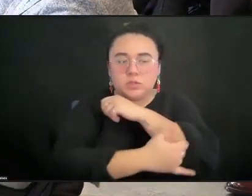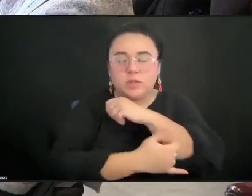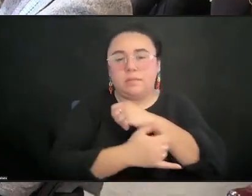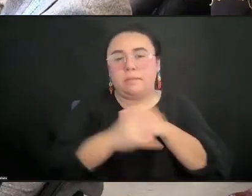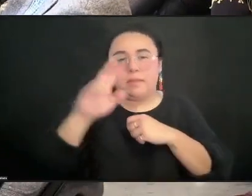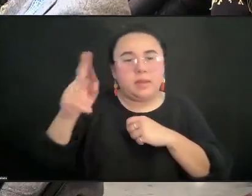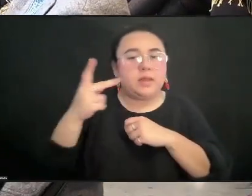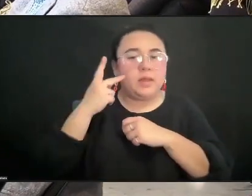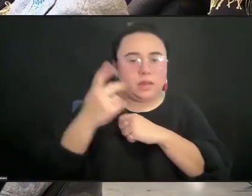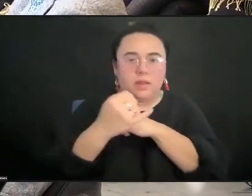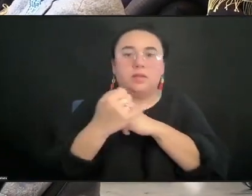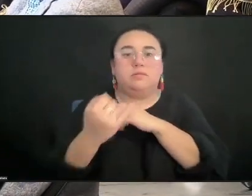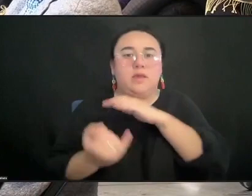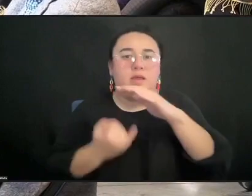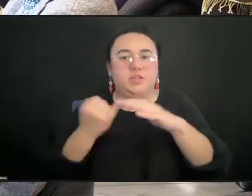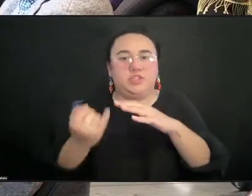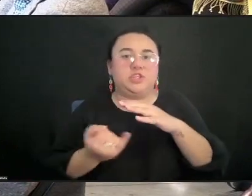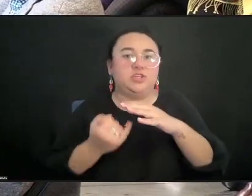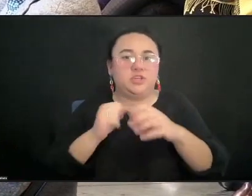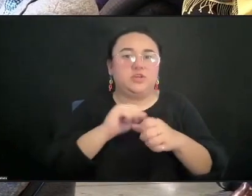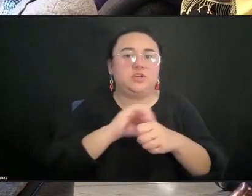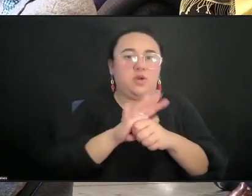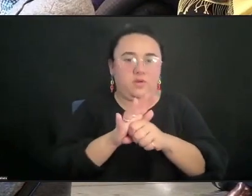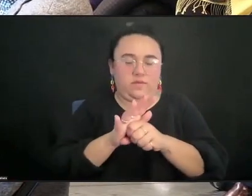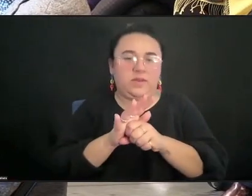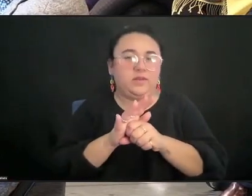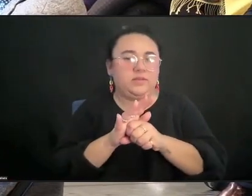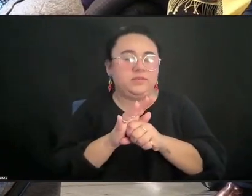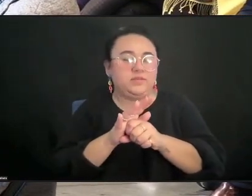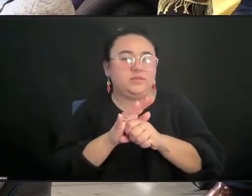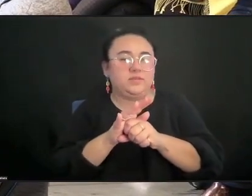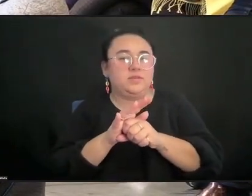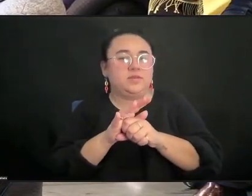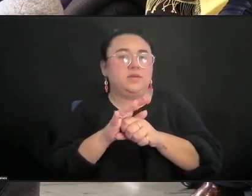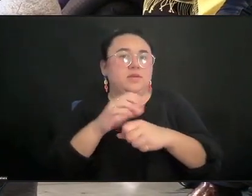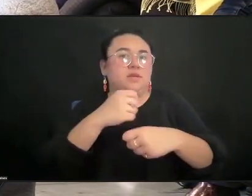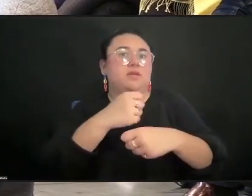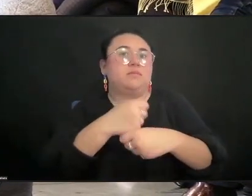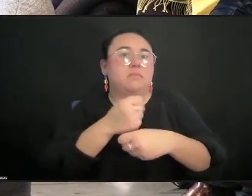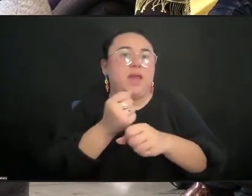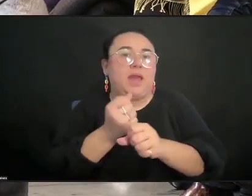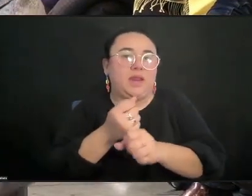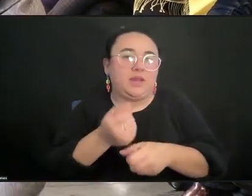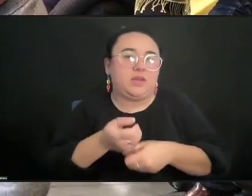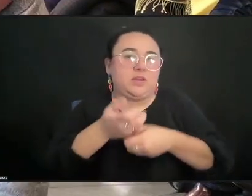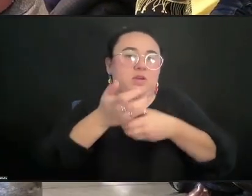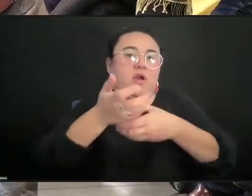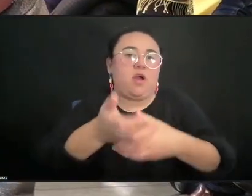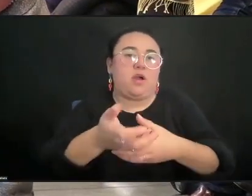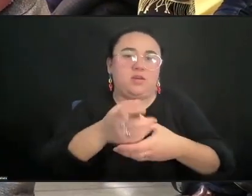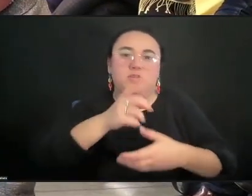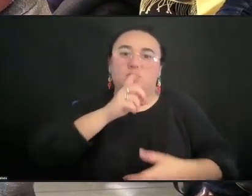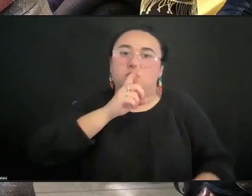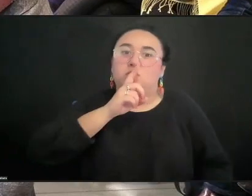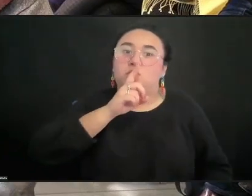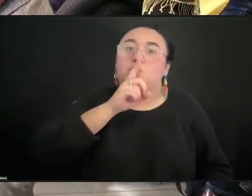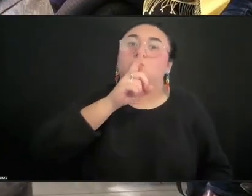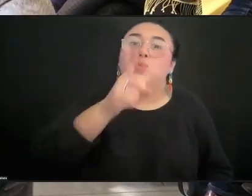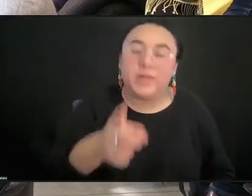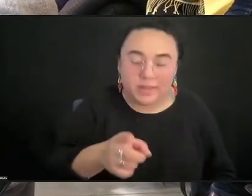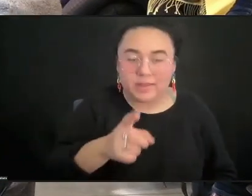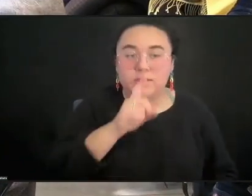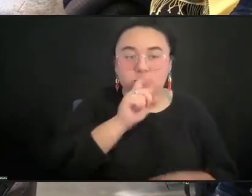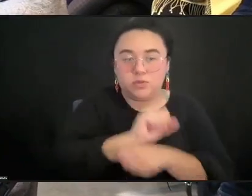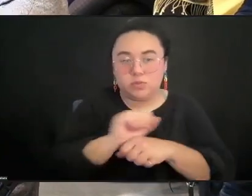that COVID then led, COVID then created, thank you, a very real isolationism. And